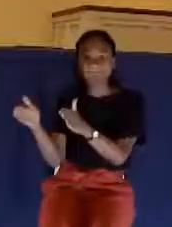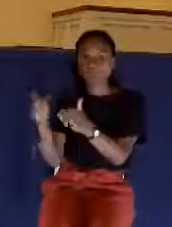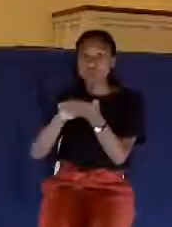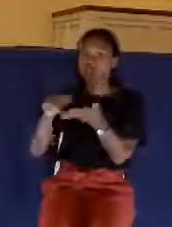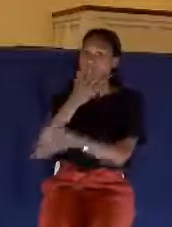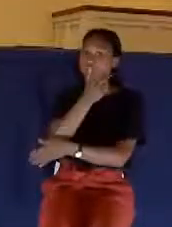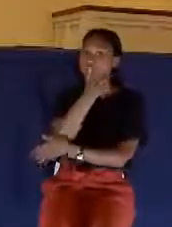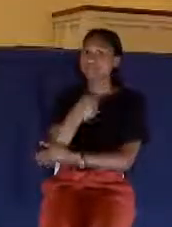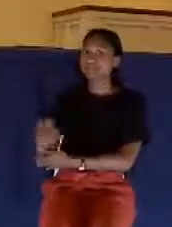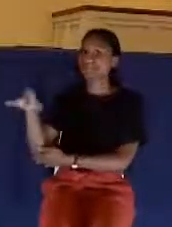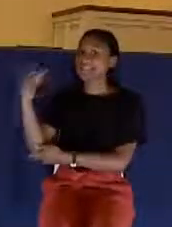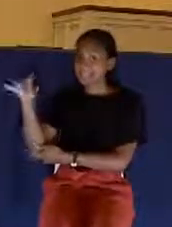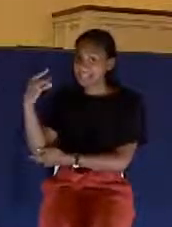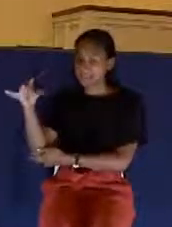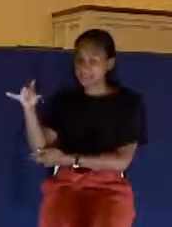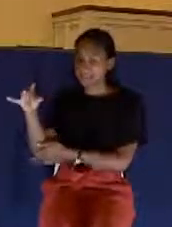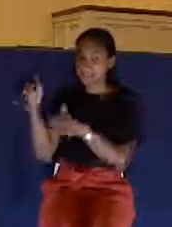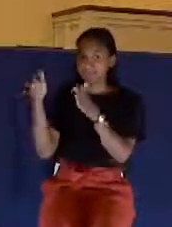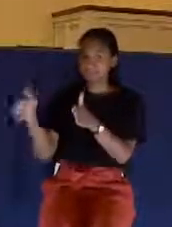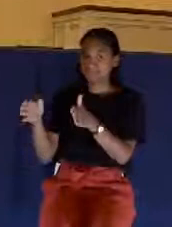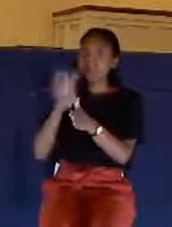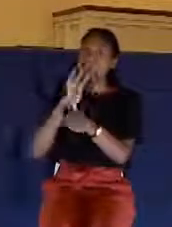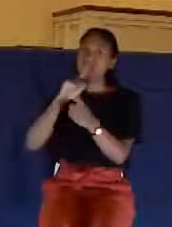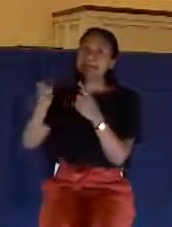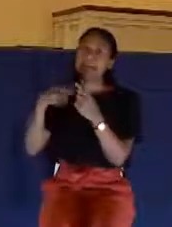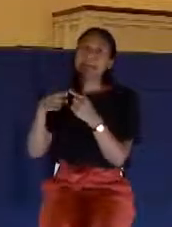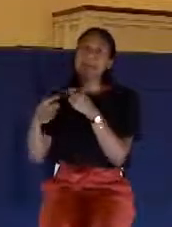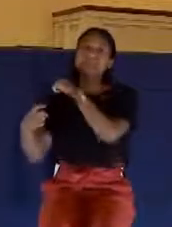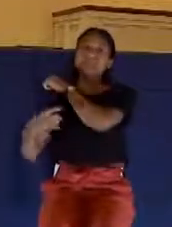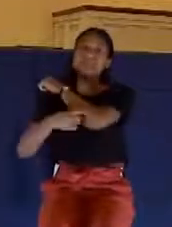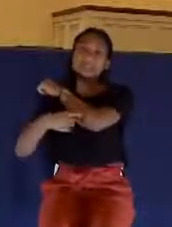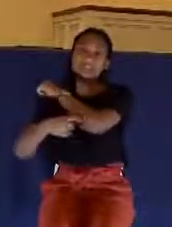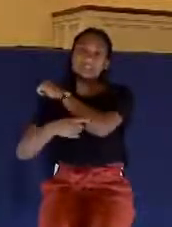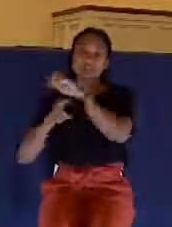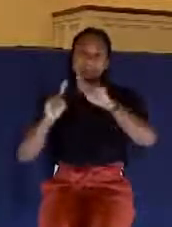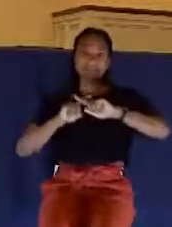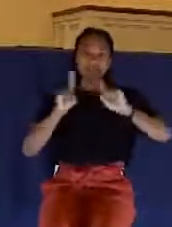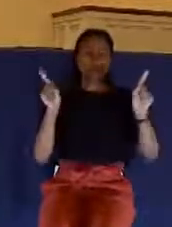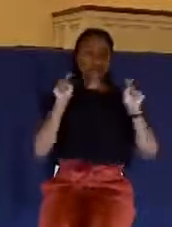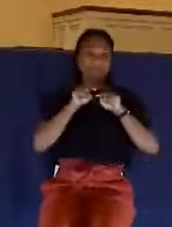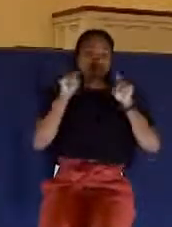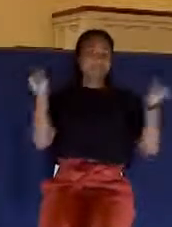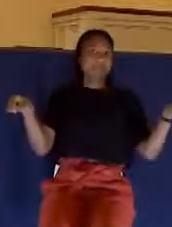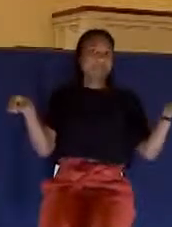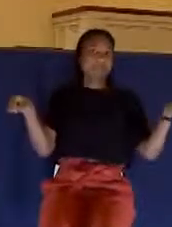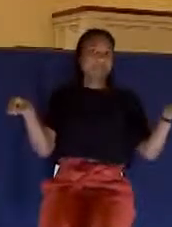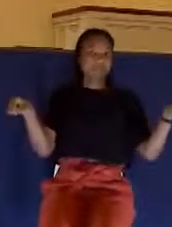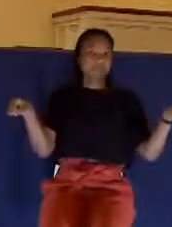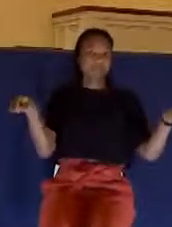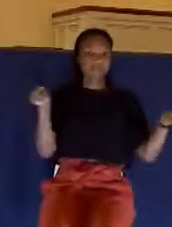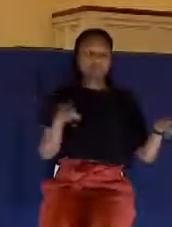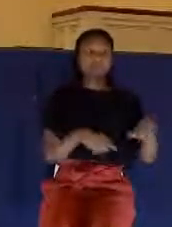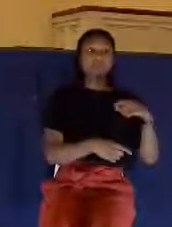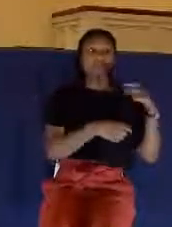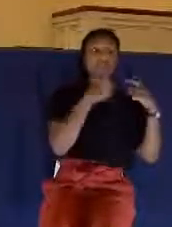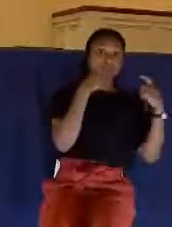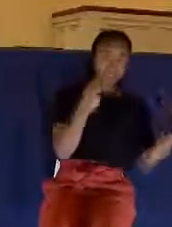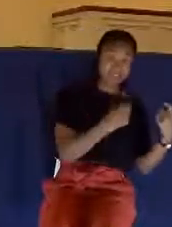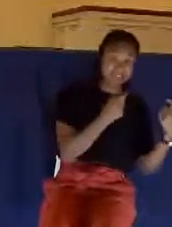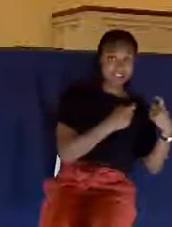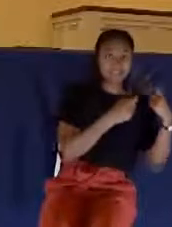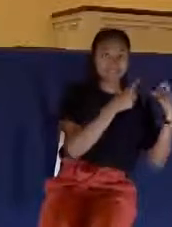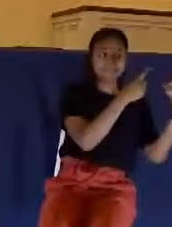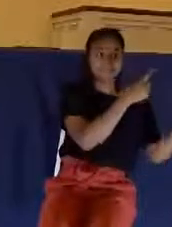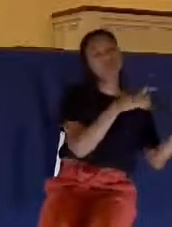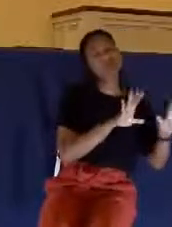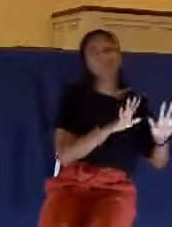verses 13 down to verse 18, he's dealing with the issue of temptation. And the two are not the same. Sometimes we can